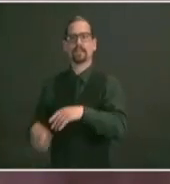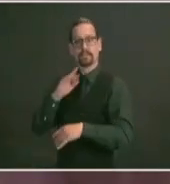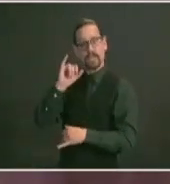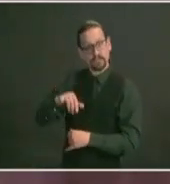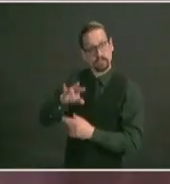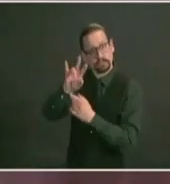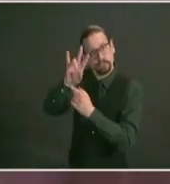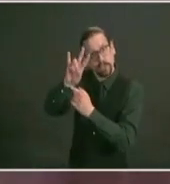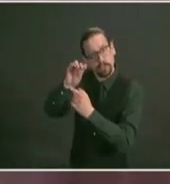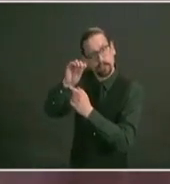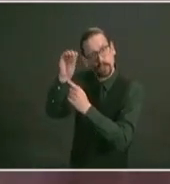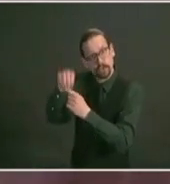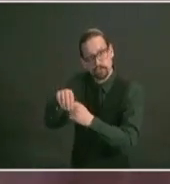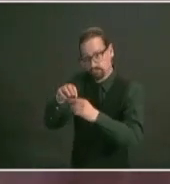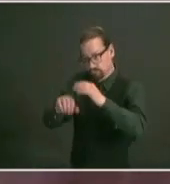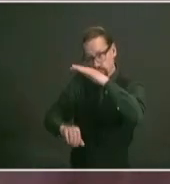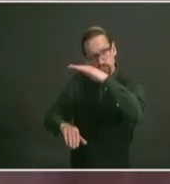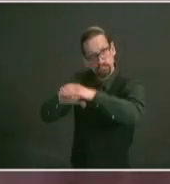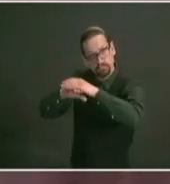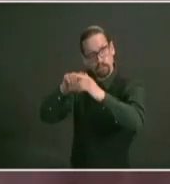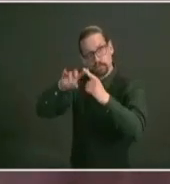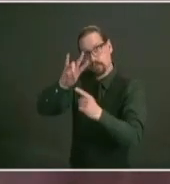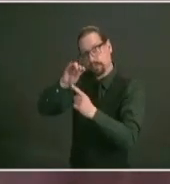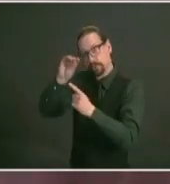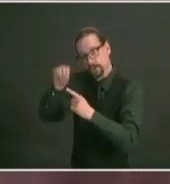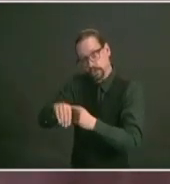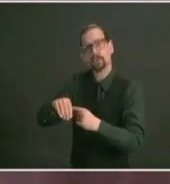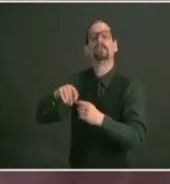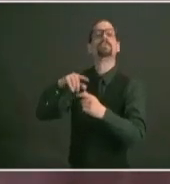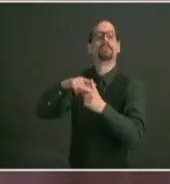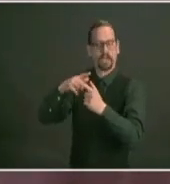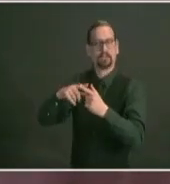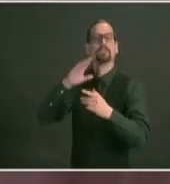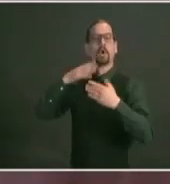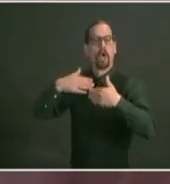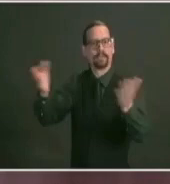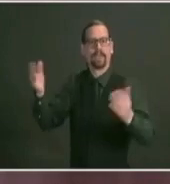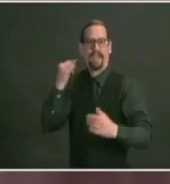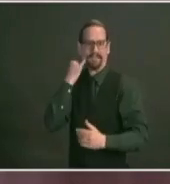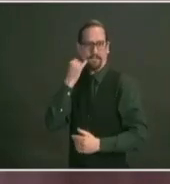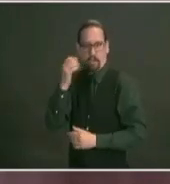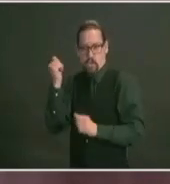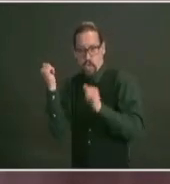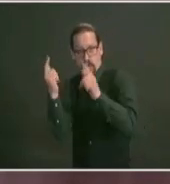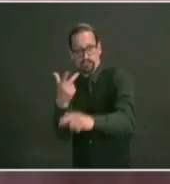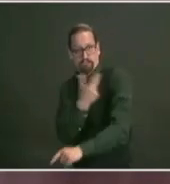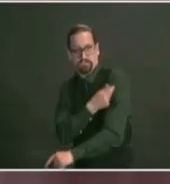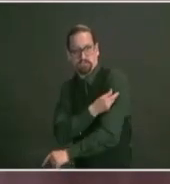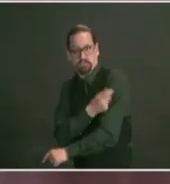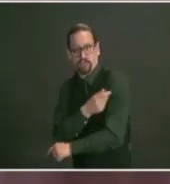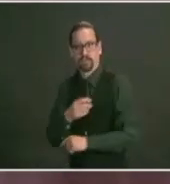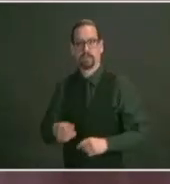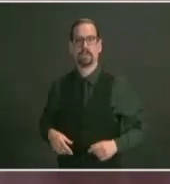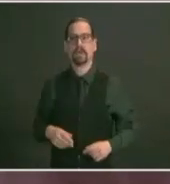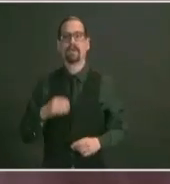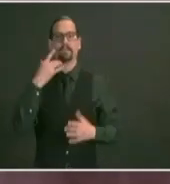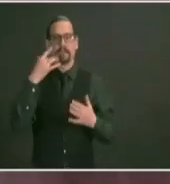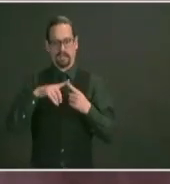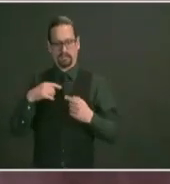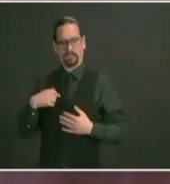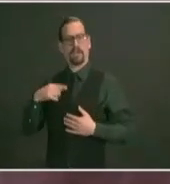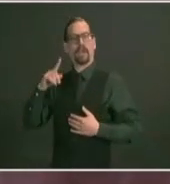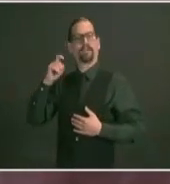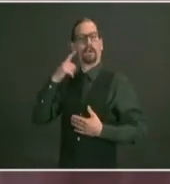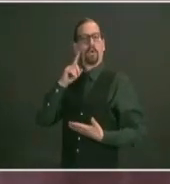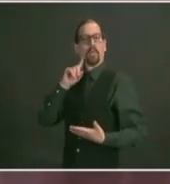i'm looking forward to you know eliminating this executive order in terms of the emergency order and to get you know working with the general assembly